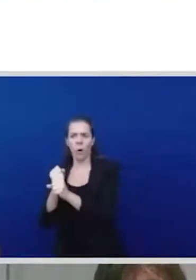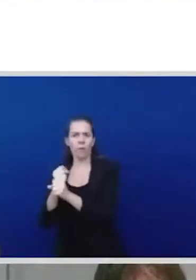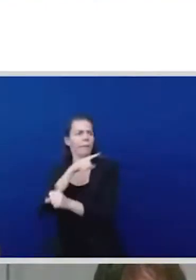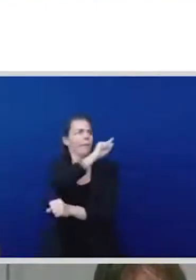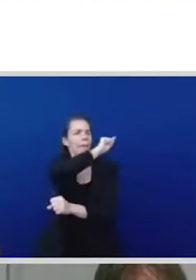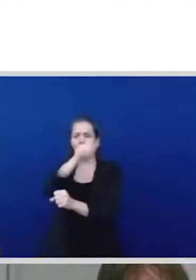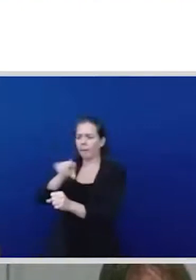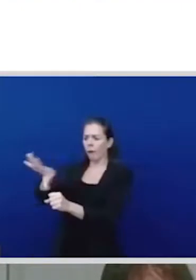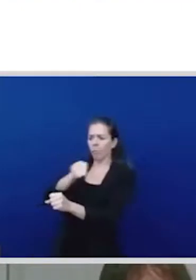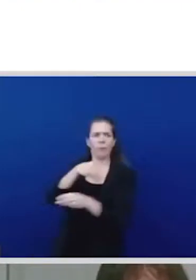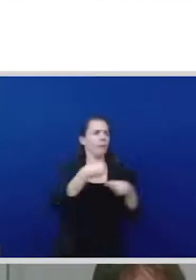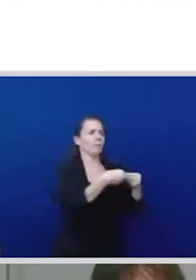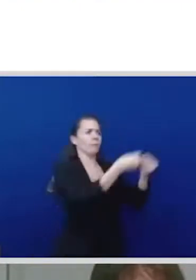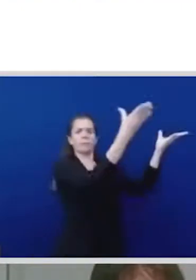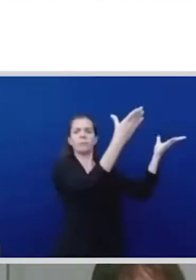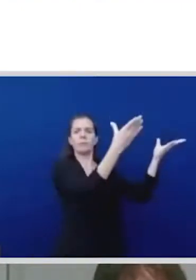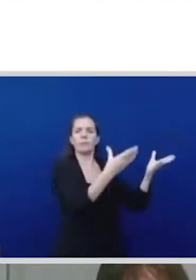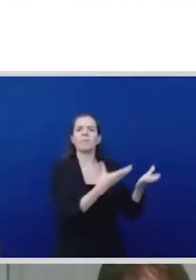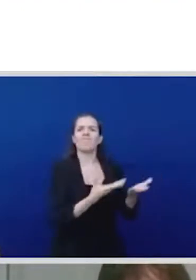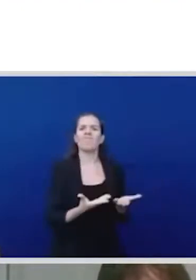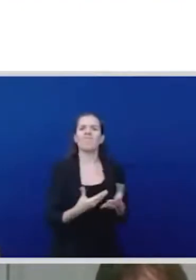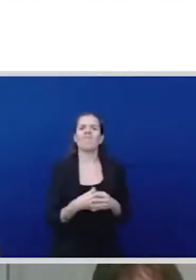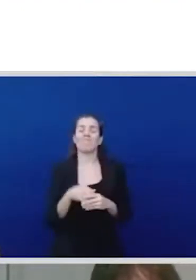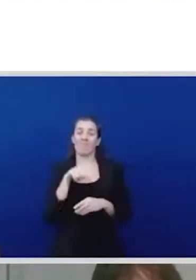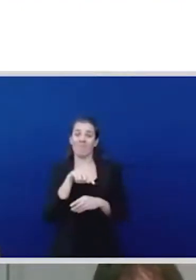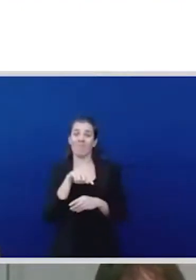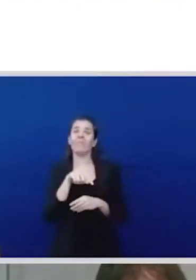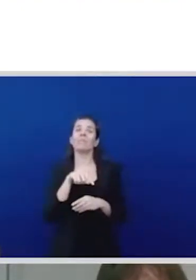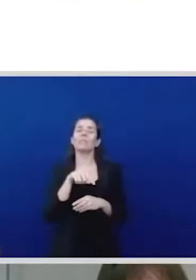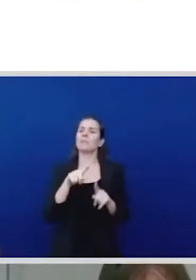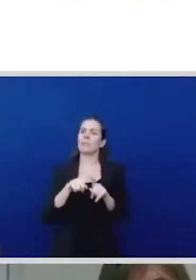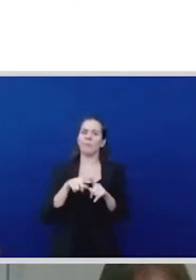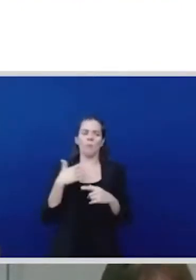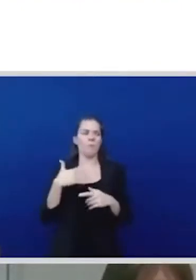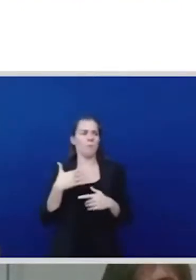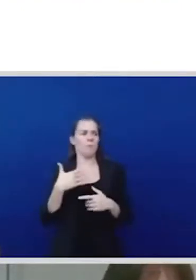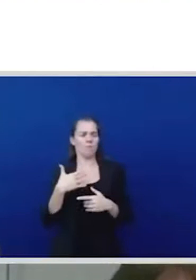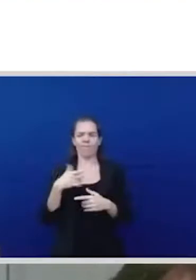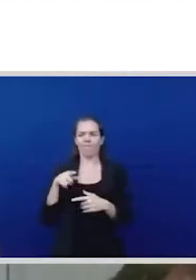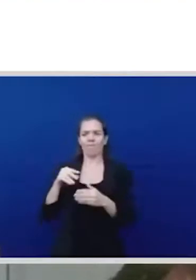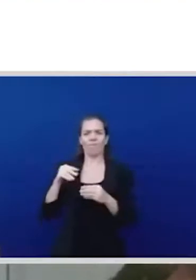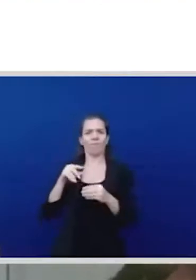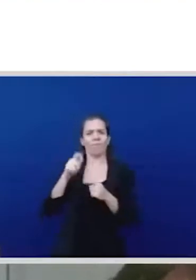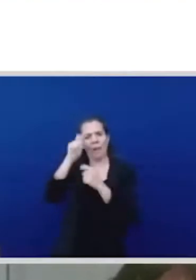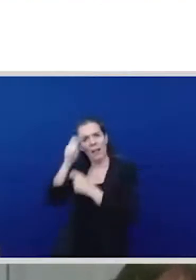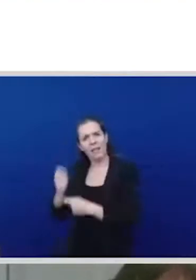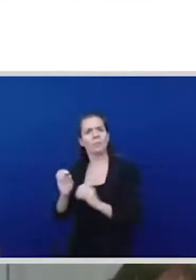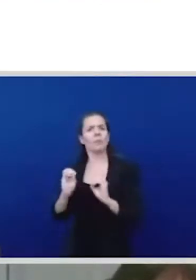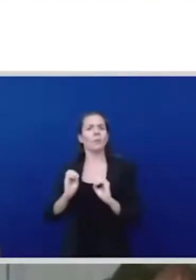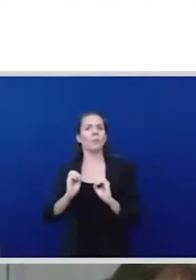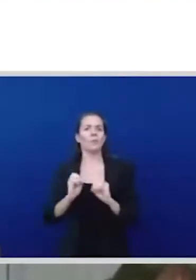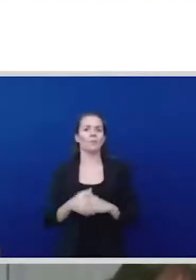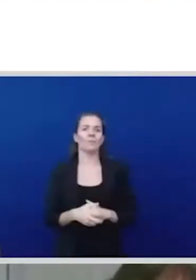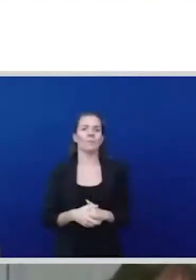arts and craft work and in our weaving and everything everything comes with this story but we're being exploited through technology and